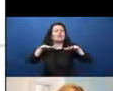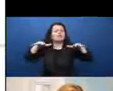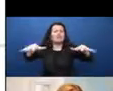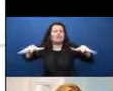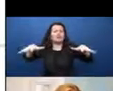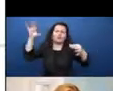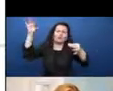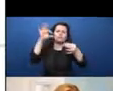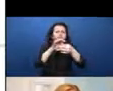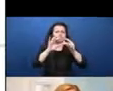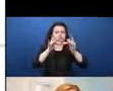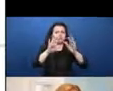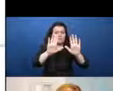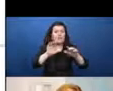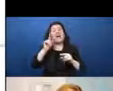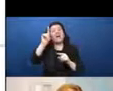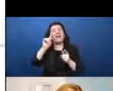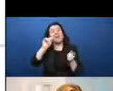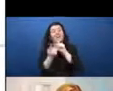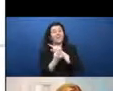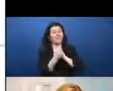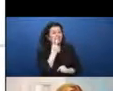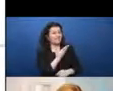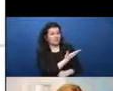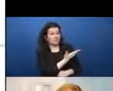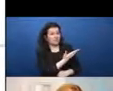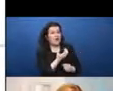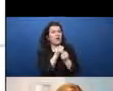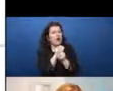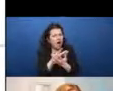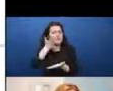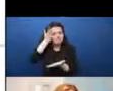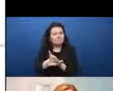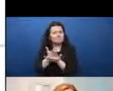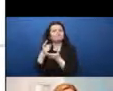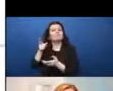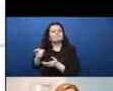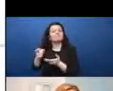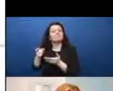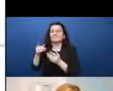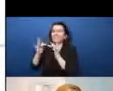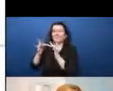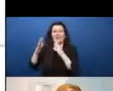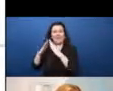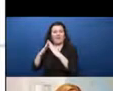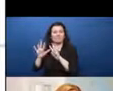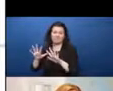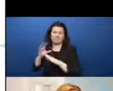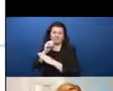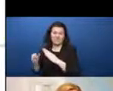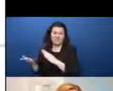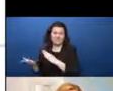households in urban areas have access to the internet at home, compared with only 37%